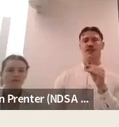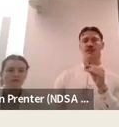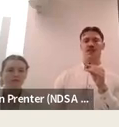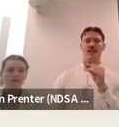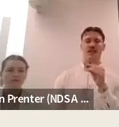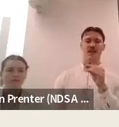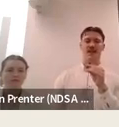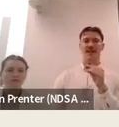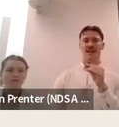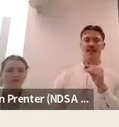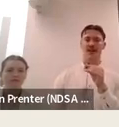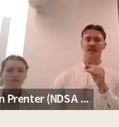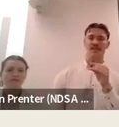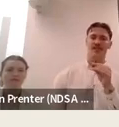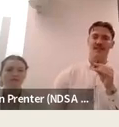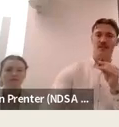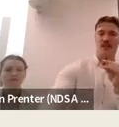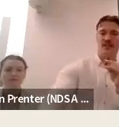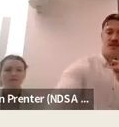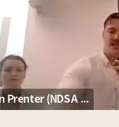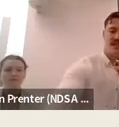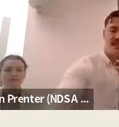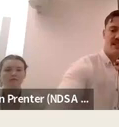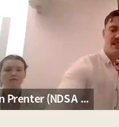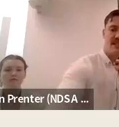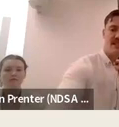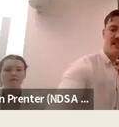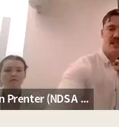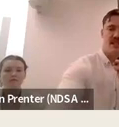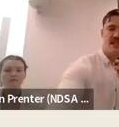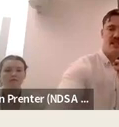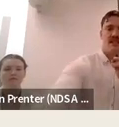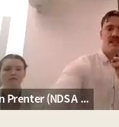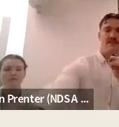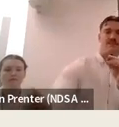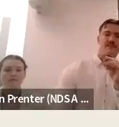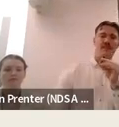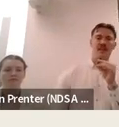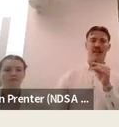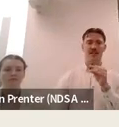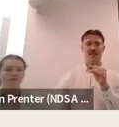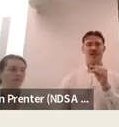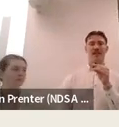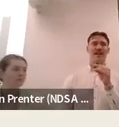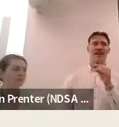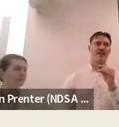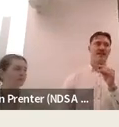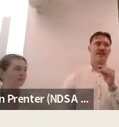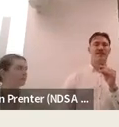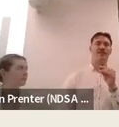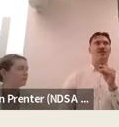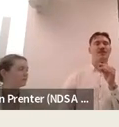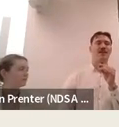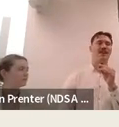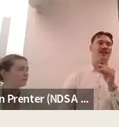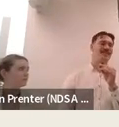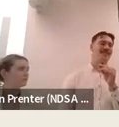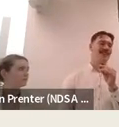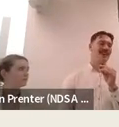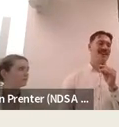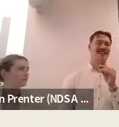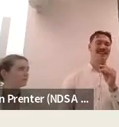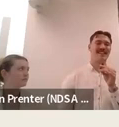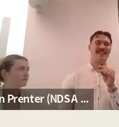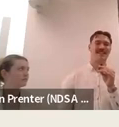inclusive and equitable tertiary learning environment for disabled students to succeed and so i'll now hand it over to